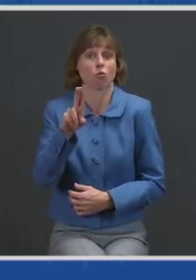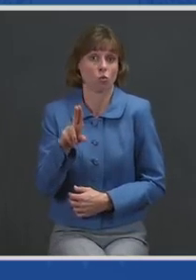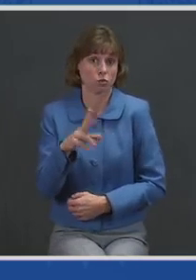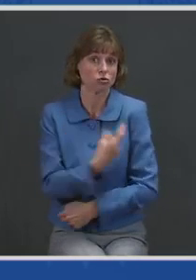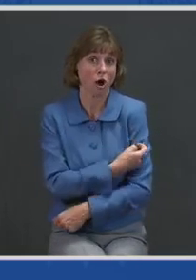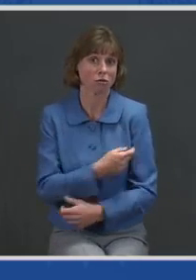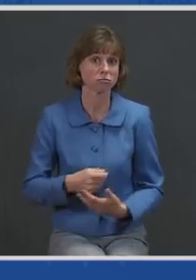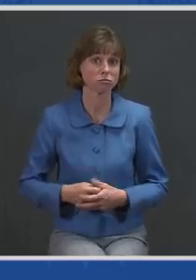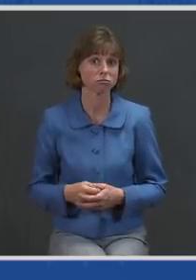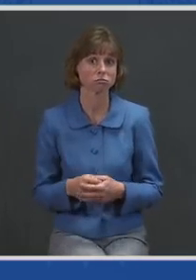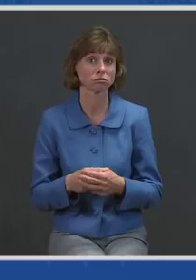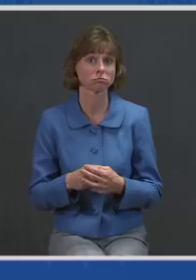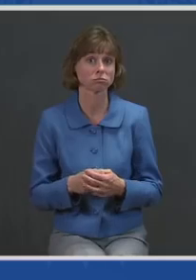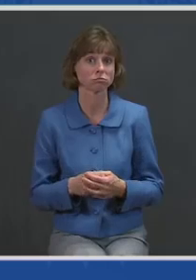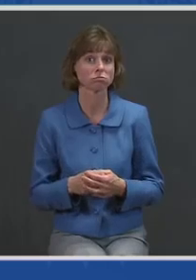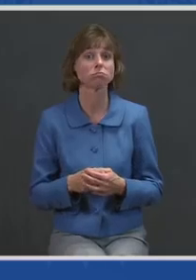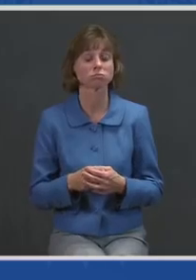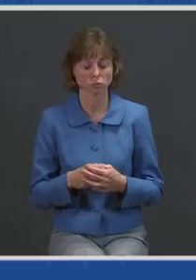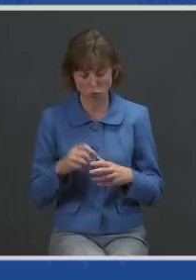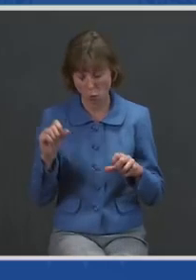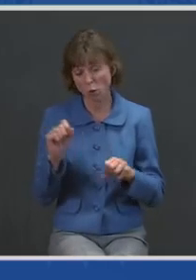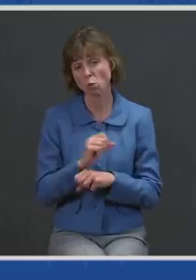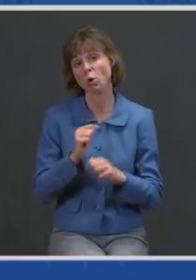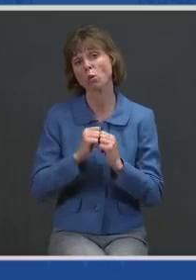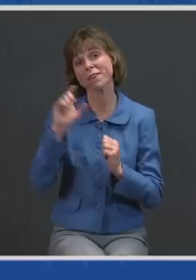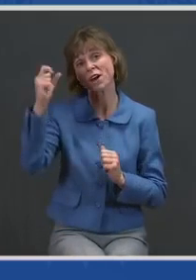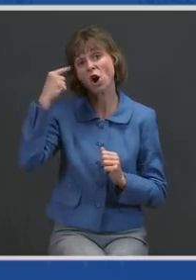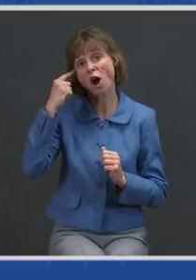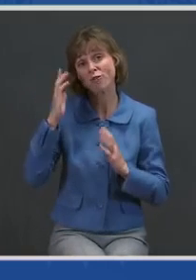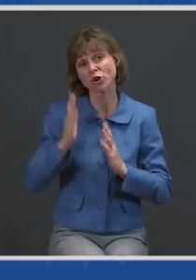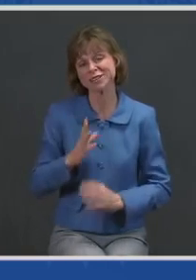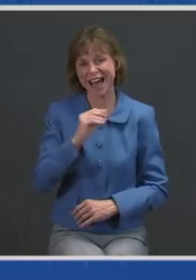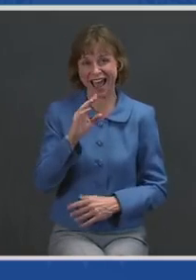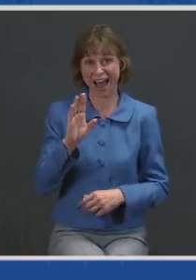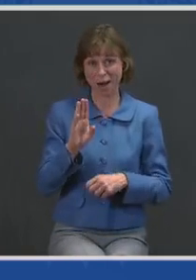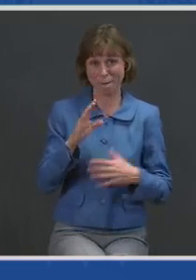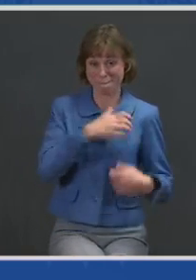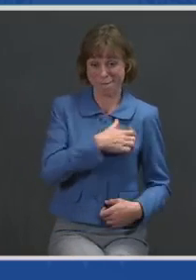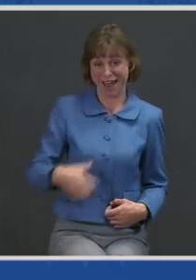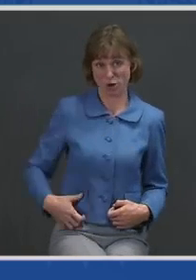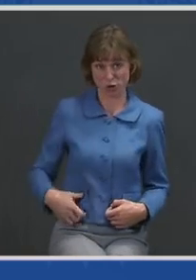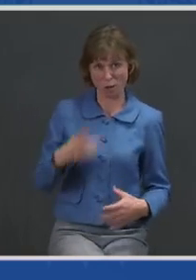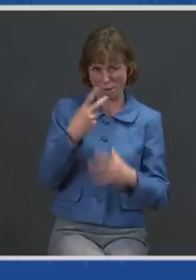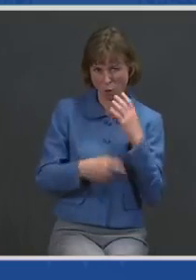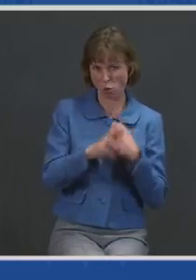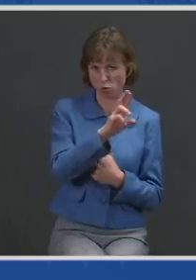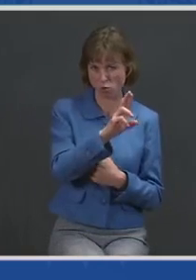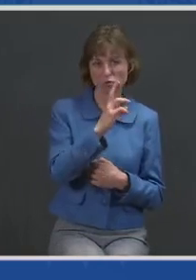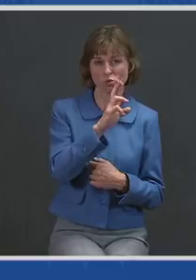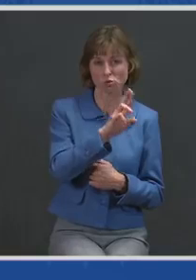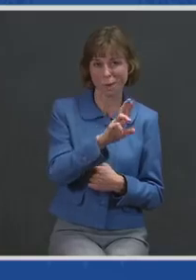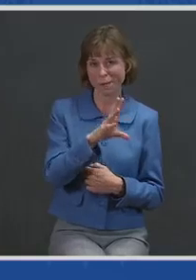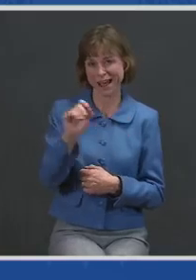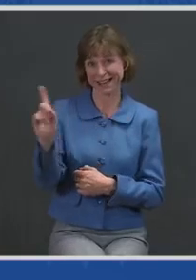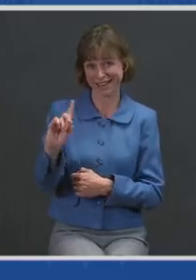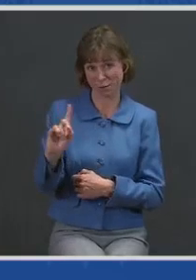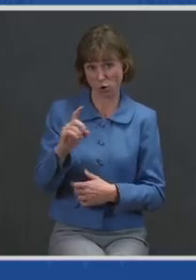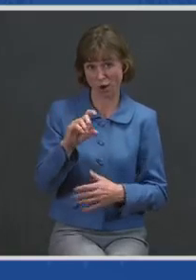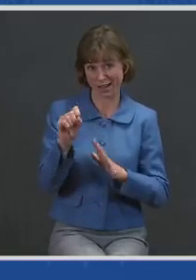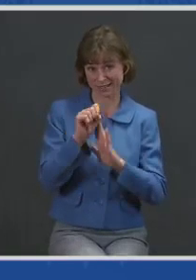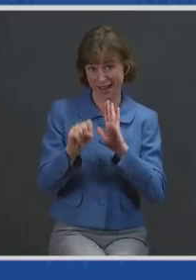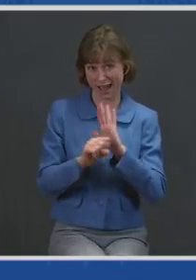We're also working with governors and mayors in red states and blue states to set up and support nearly 600